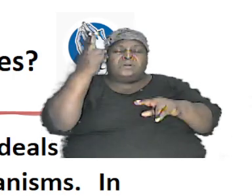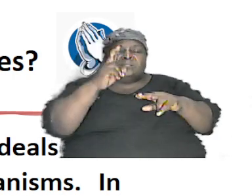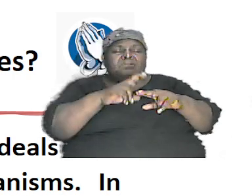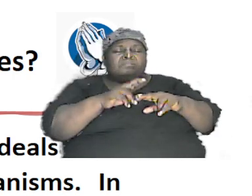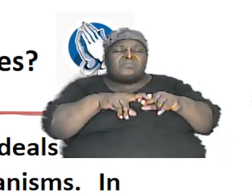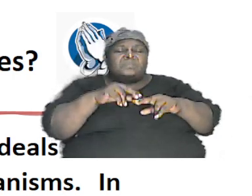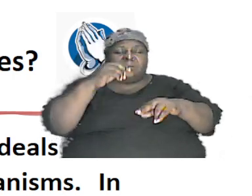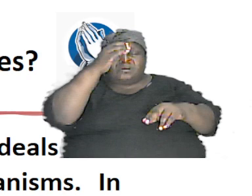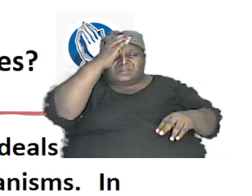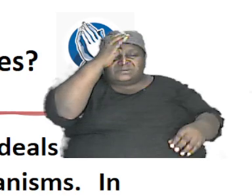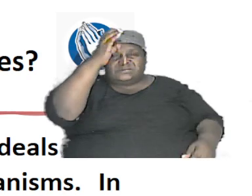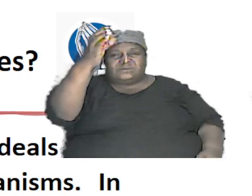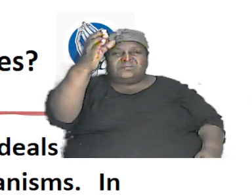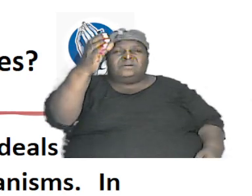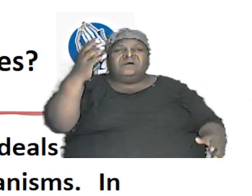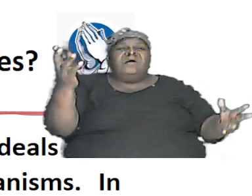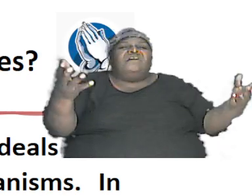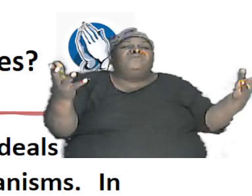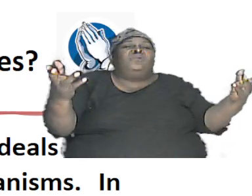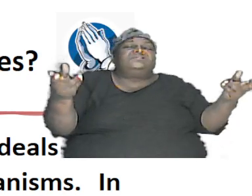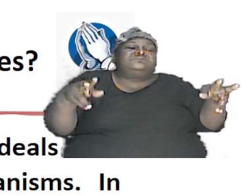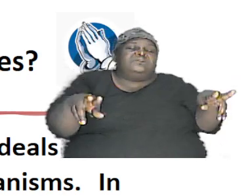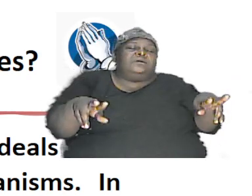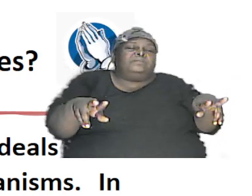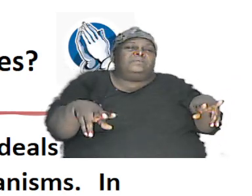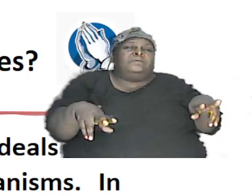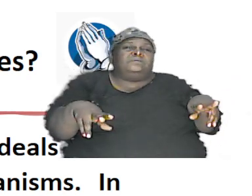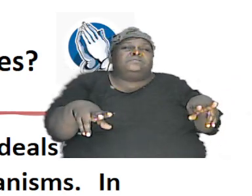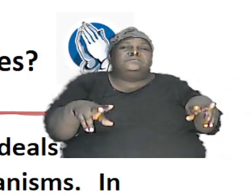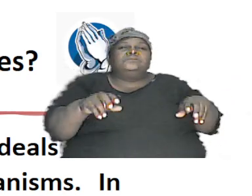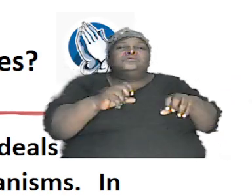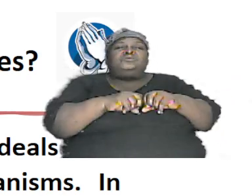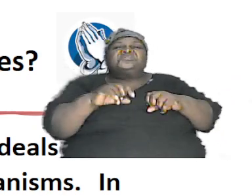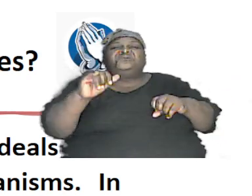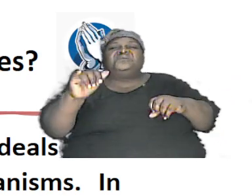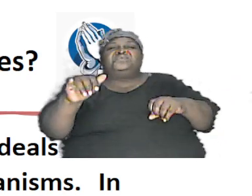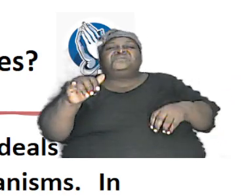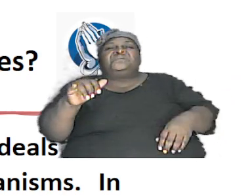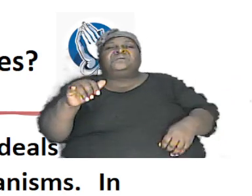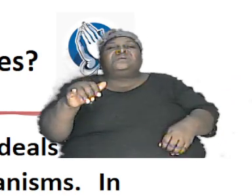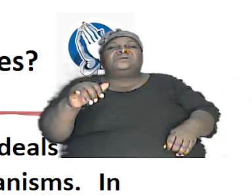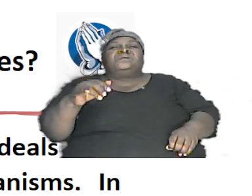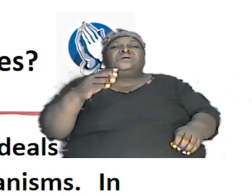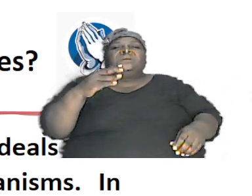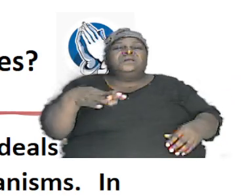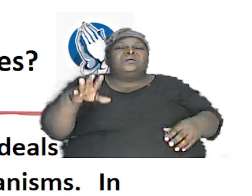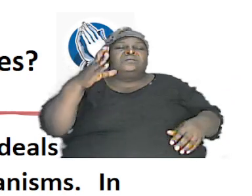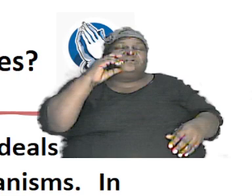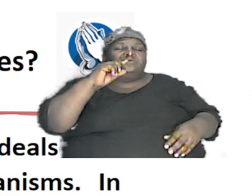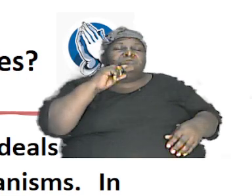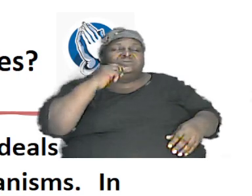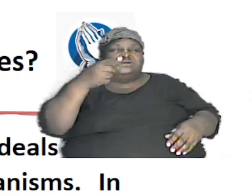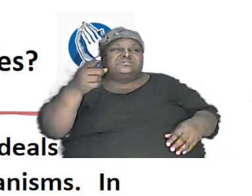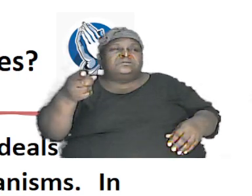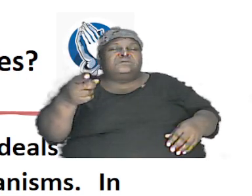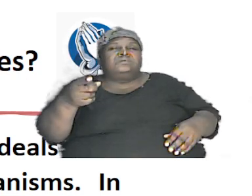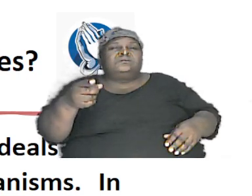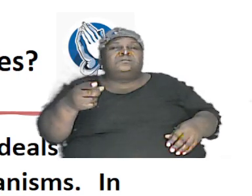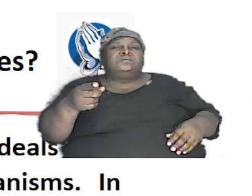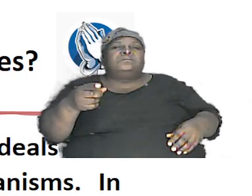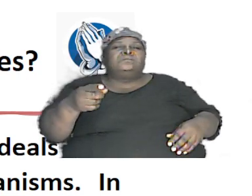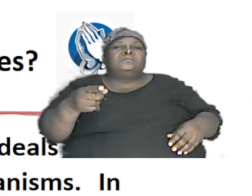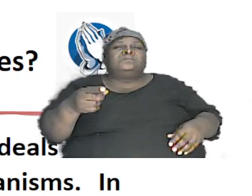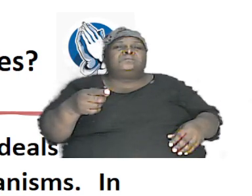concept of what is happening so that we can with this basic concept apply